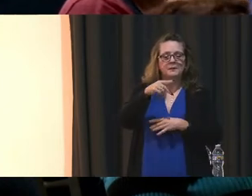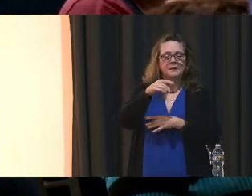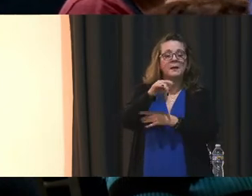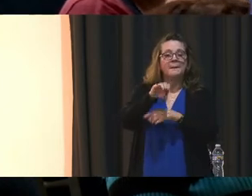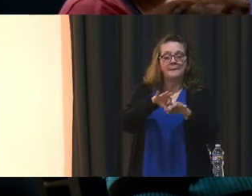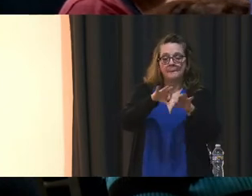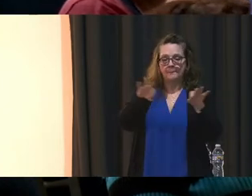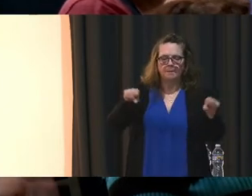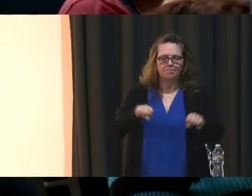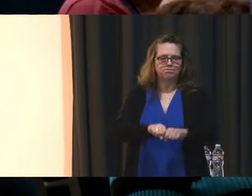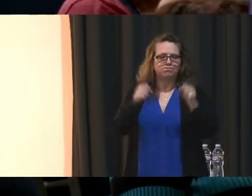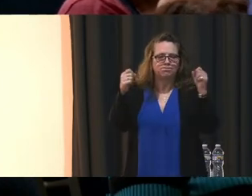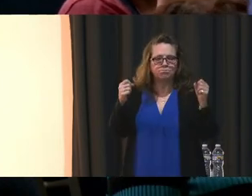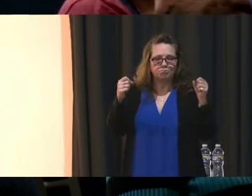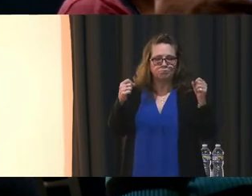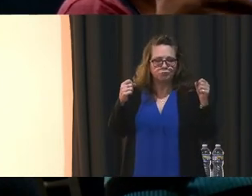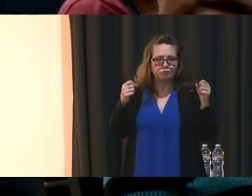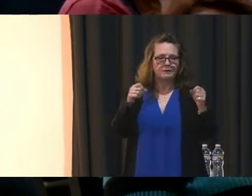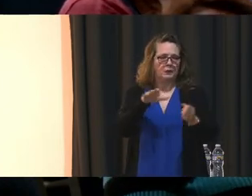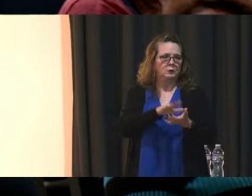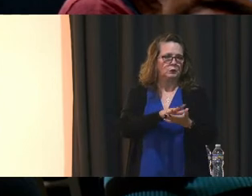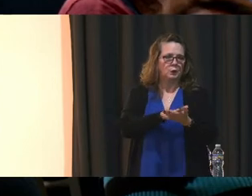have burst and have closed school.